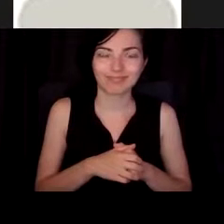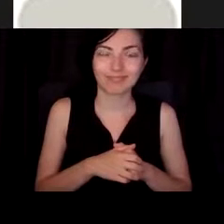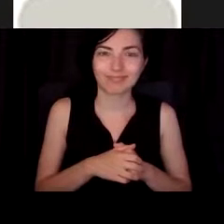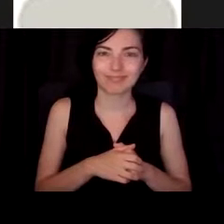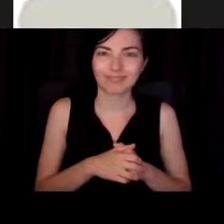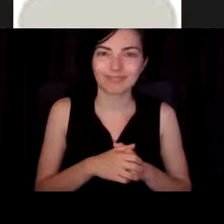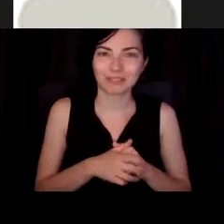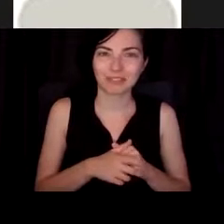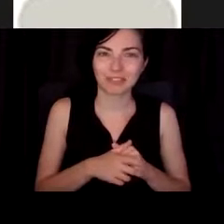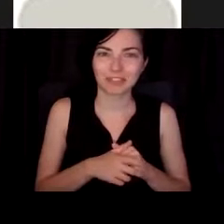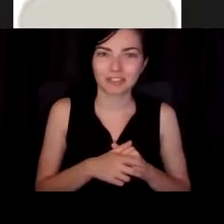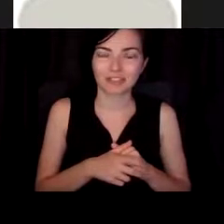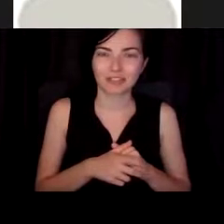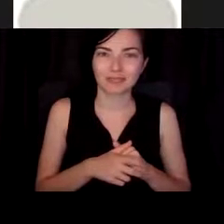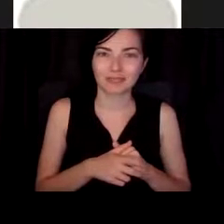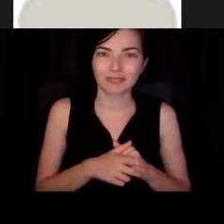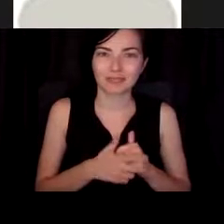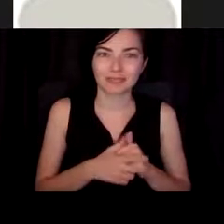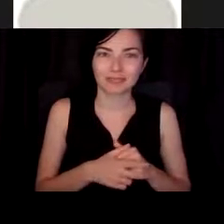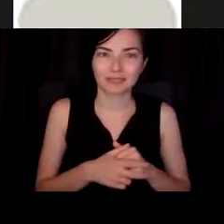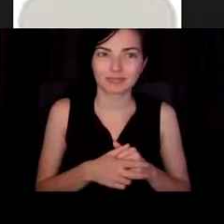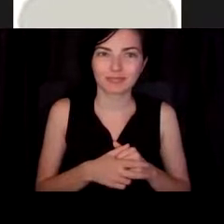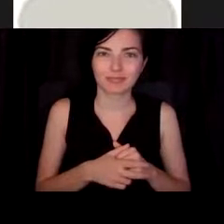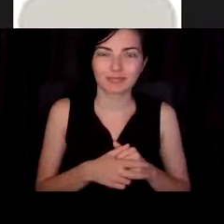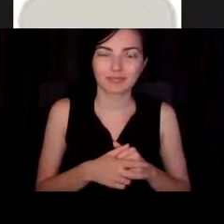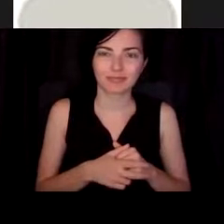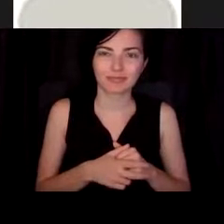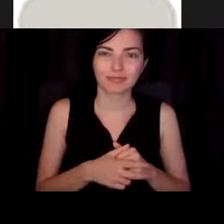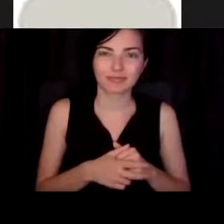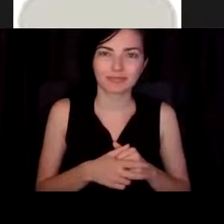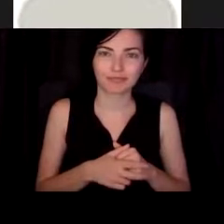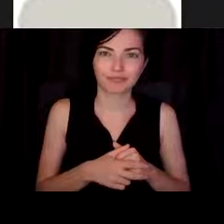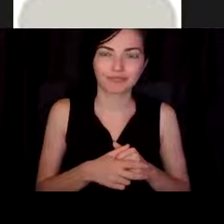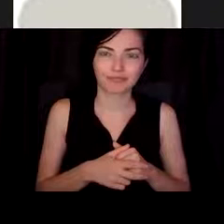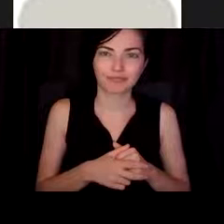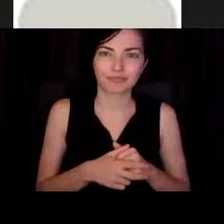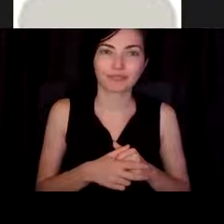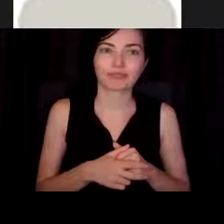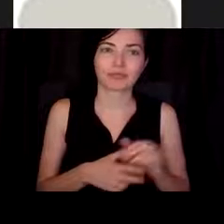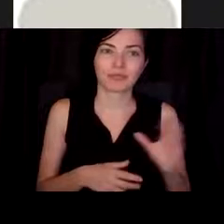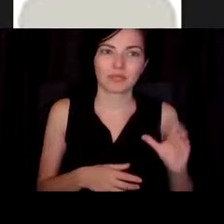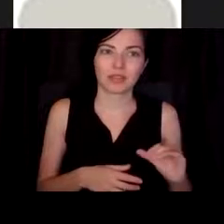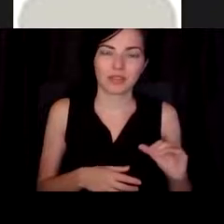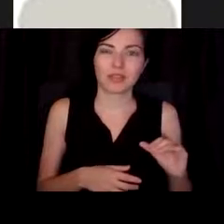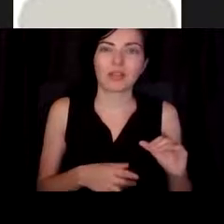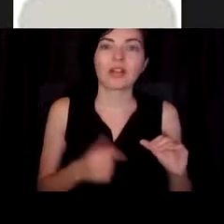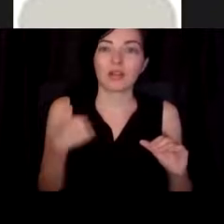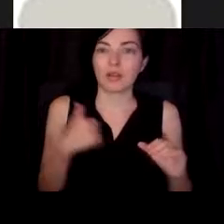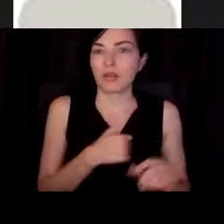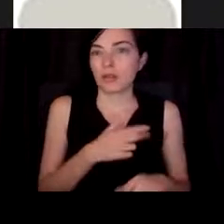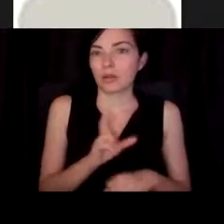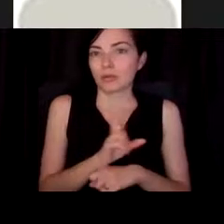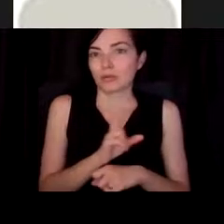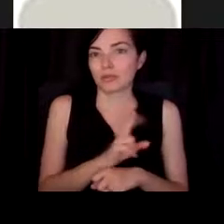Okay, because I have this slide in twice. All right, so, and then the other thing that we're using these for now